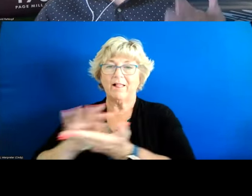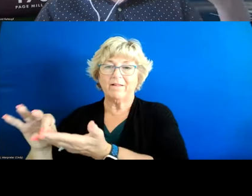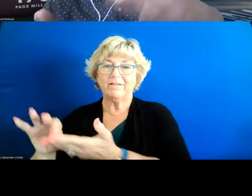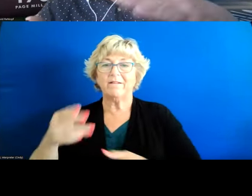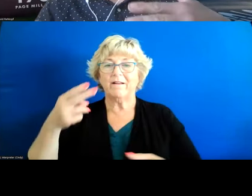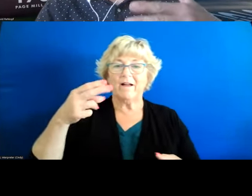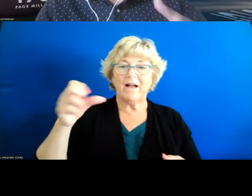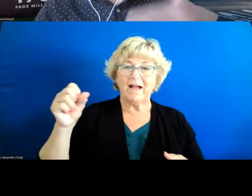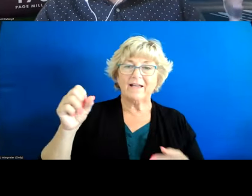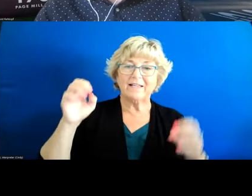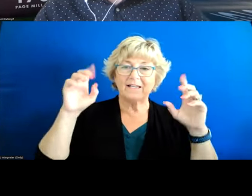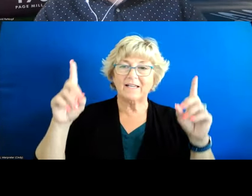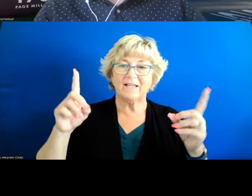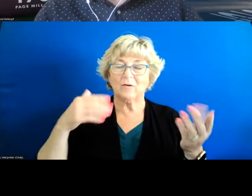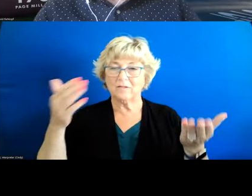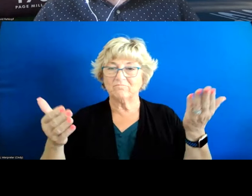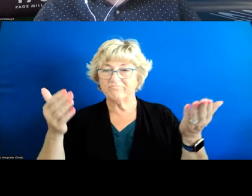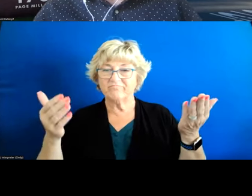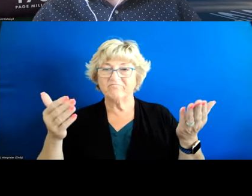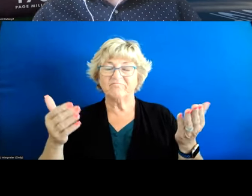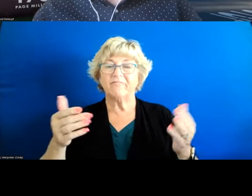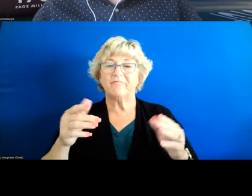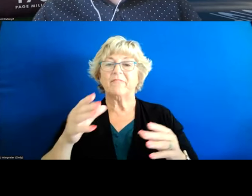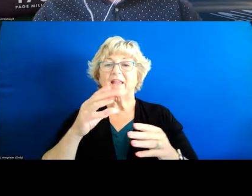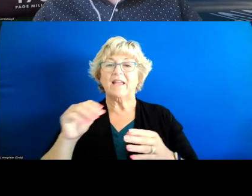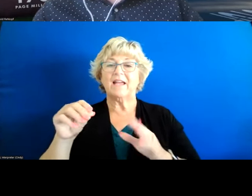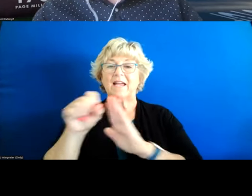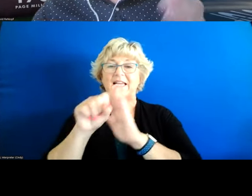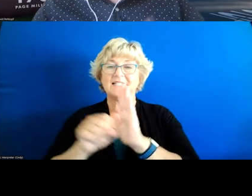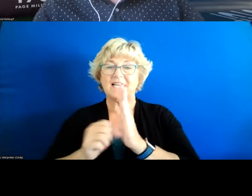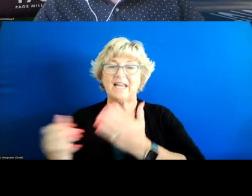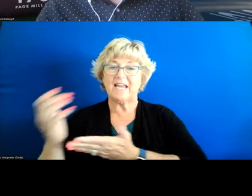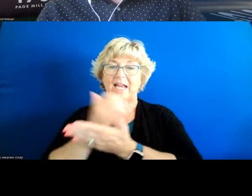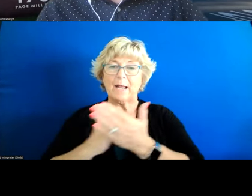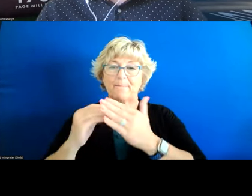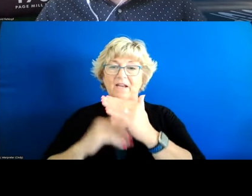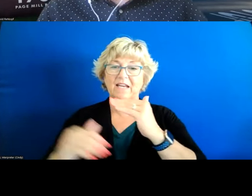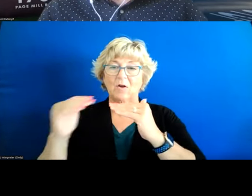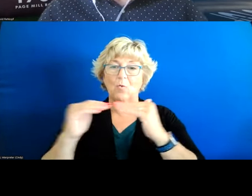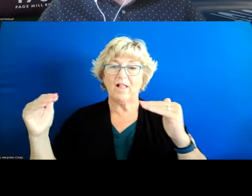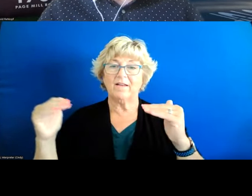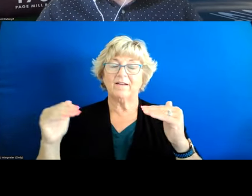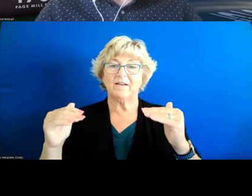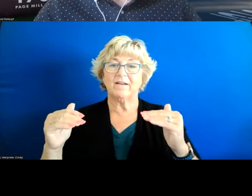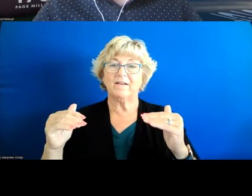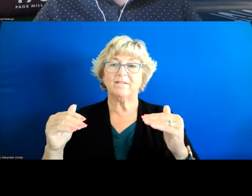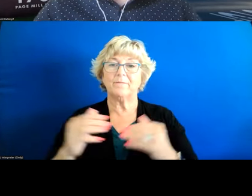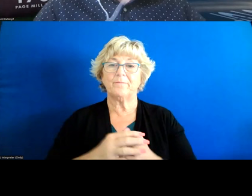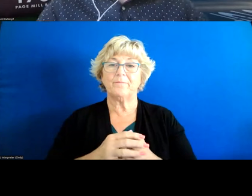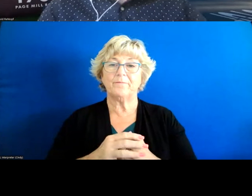high school education so we weighted that so we could also get state income inequality within the equity category